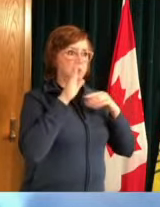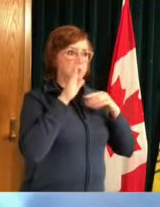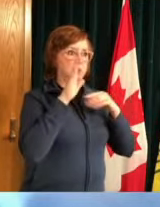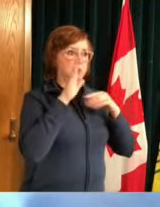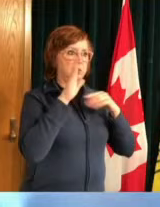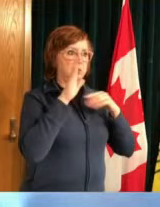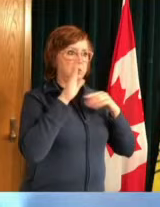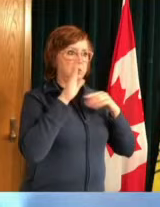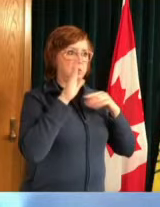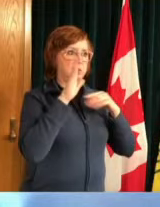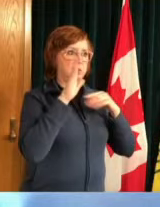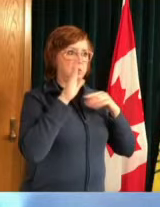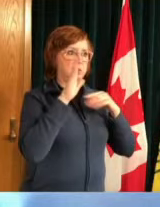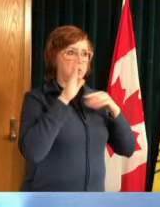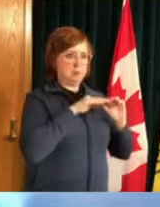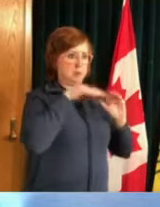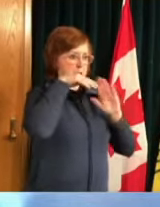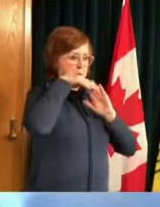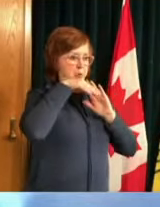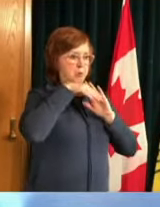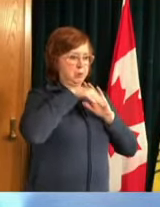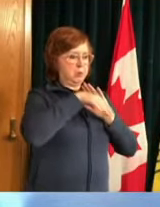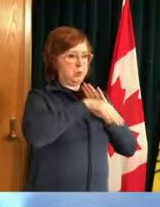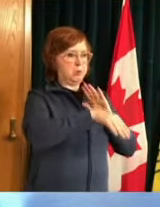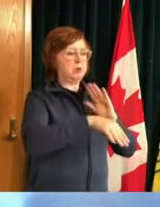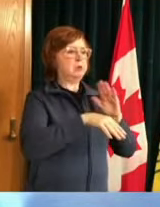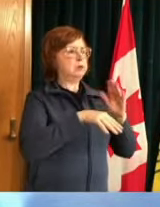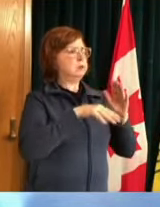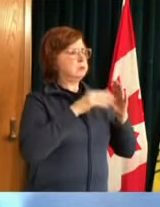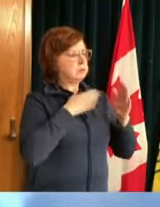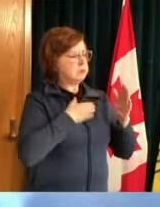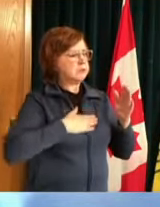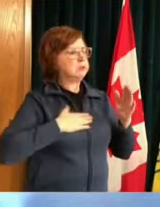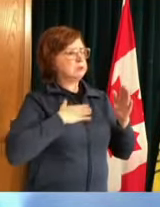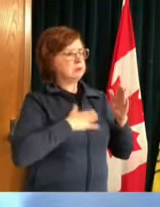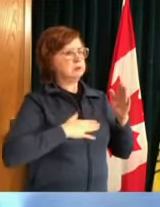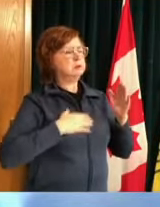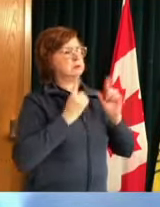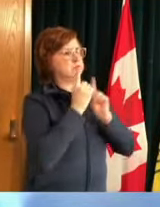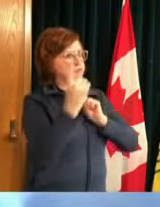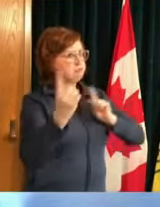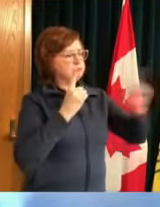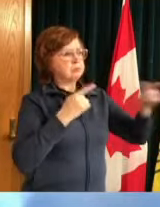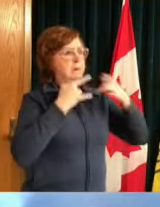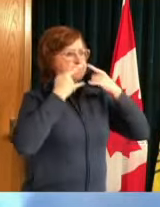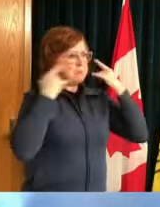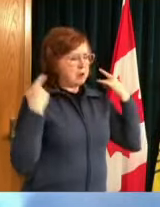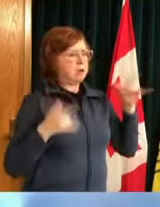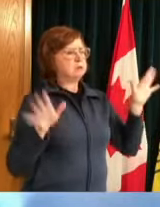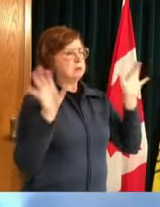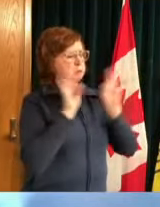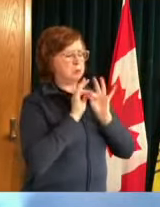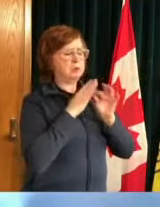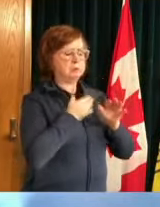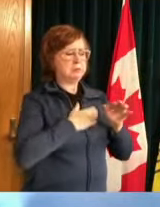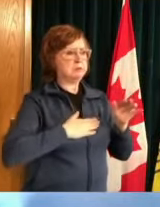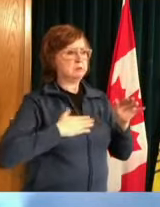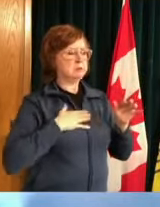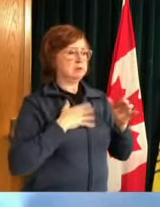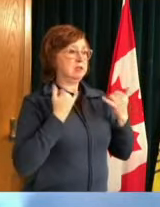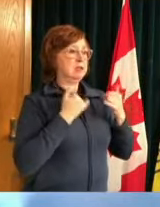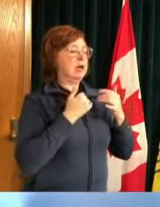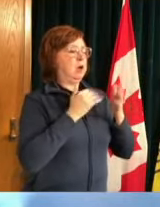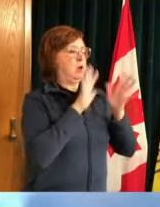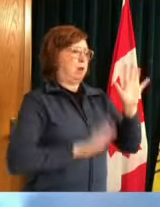wearing a mask in indoor public places are all critical actions uh you know the weather is great you can safely do a lot of things outdoors